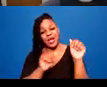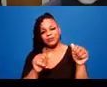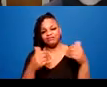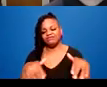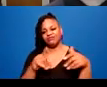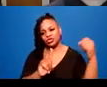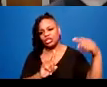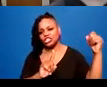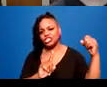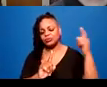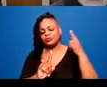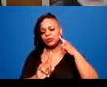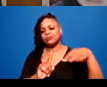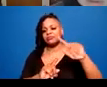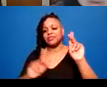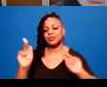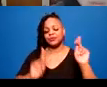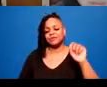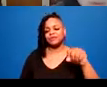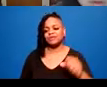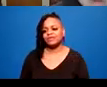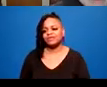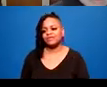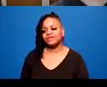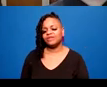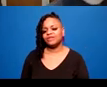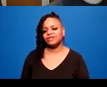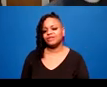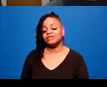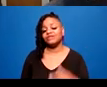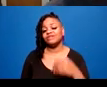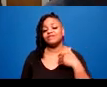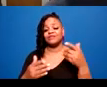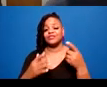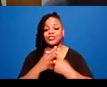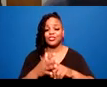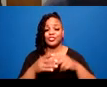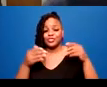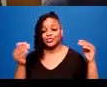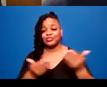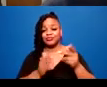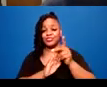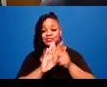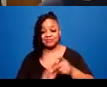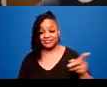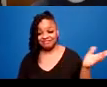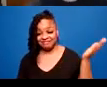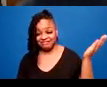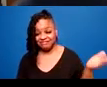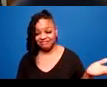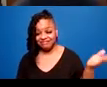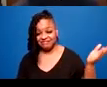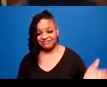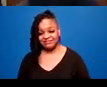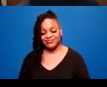I'll start to introduce the principles and welcome more comments in the chat. I apologise for the